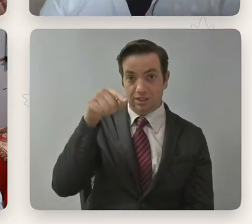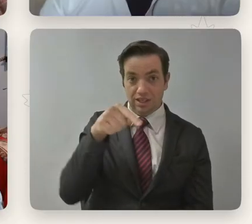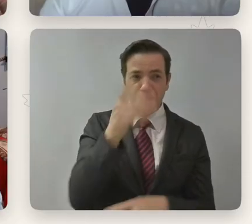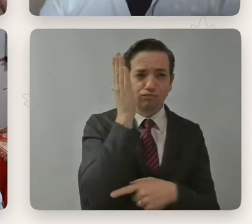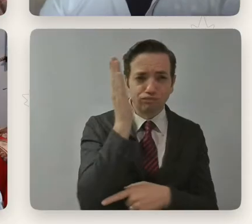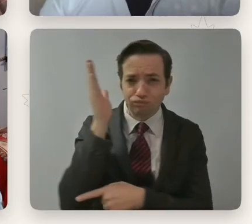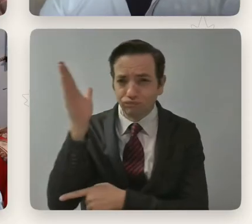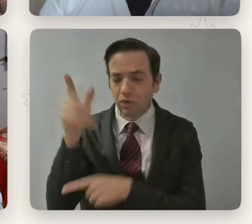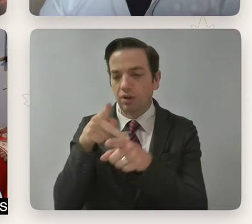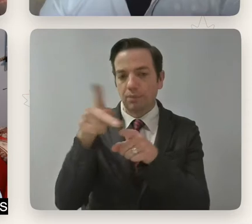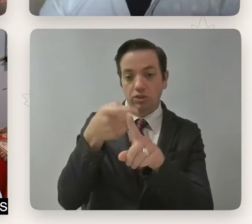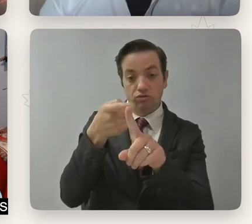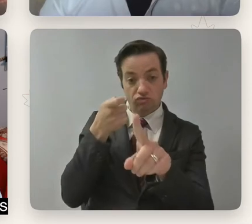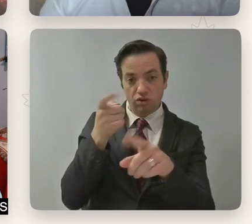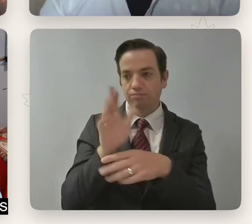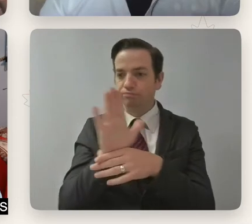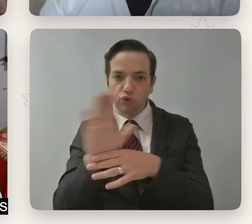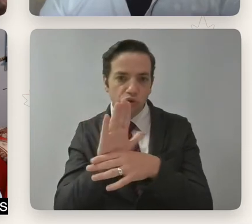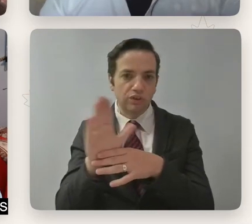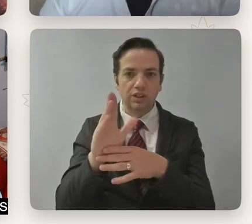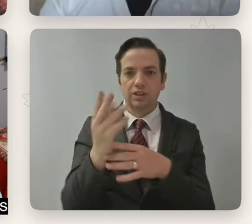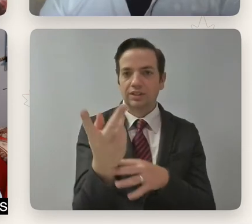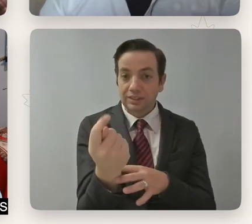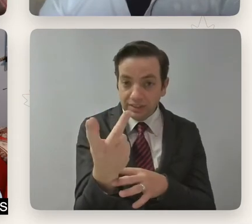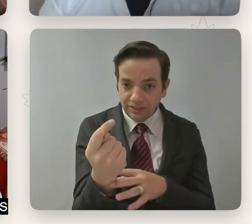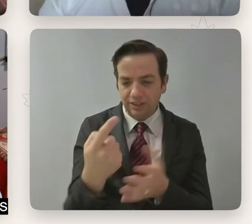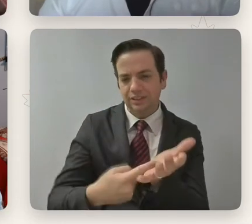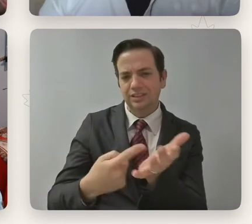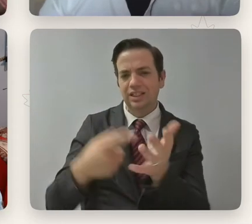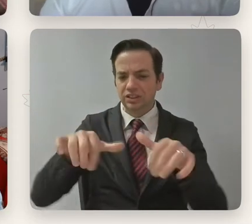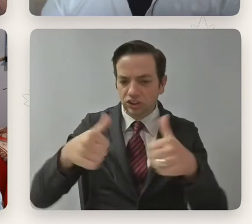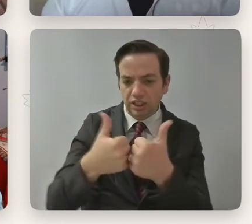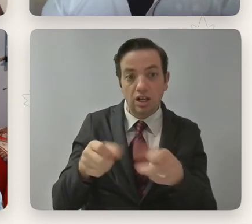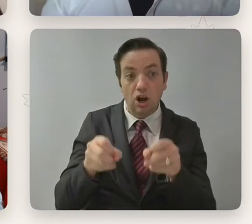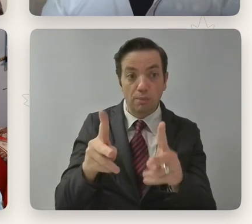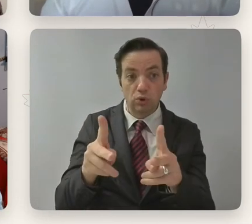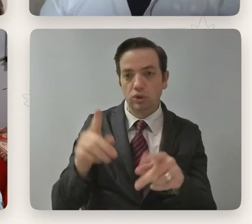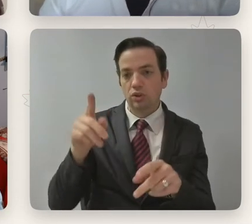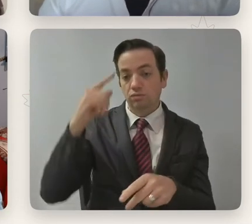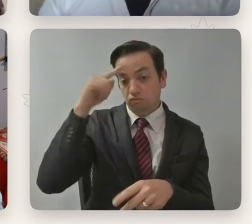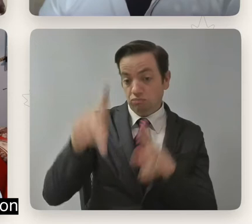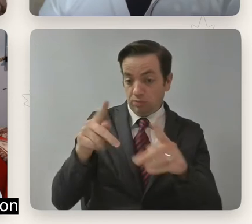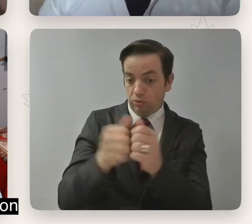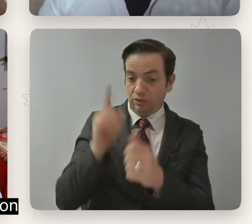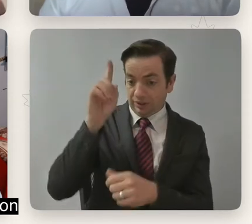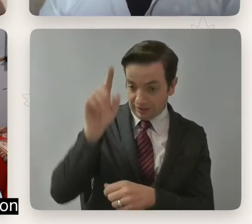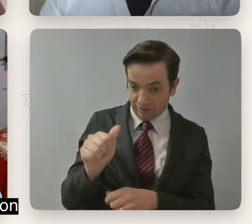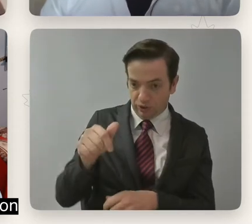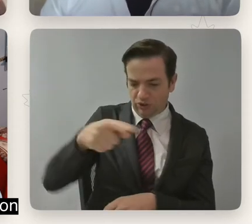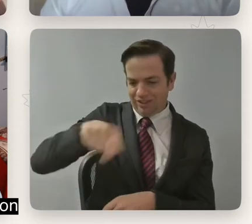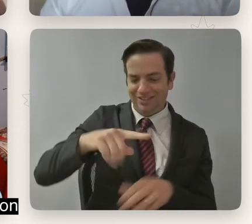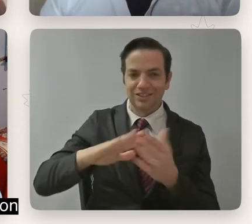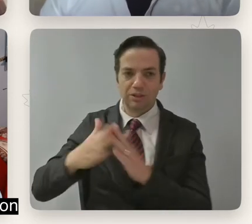together professionals from film and TV to talk about challenges and opportunities for disabled talent within the industry. And we'll also be